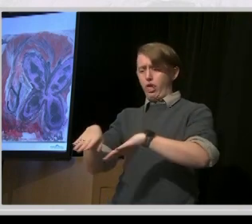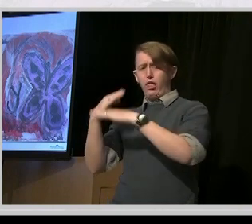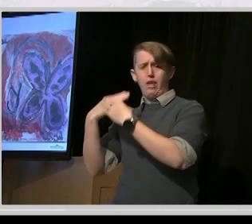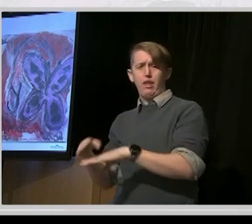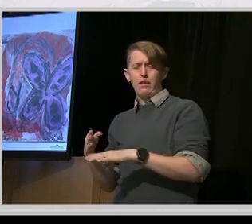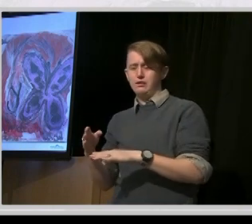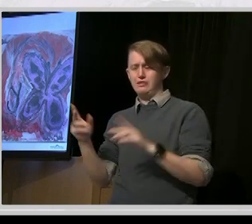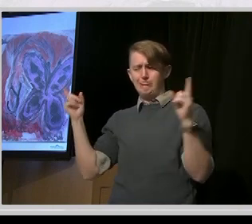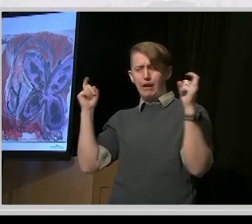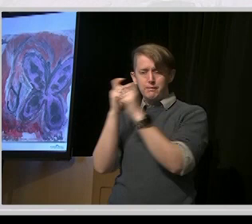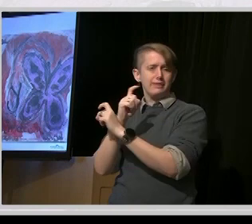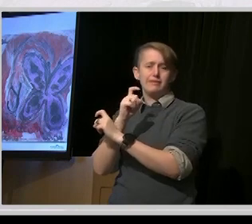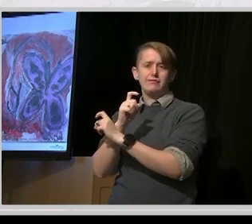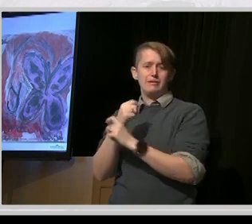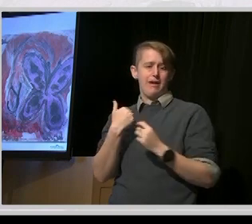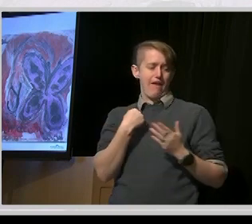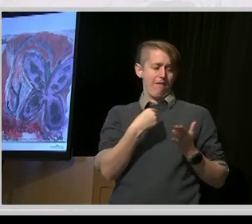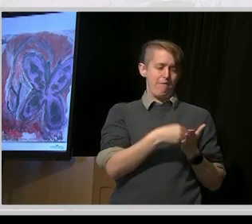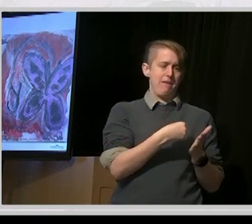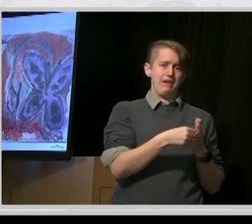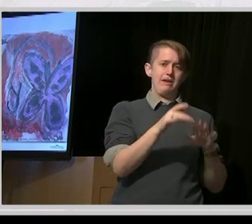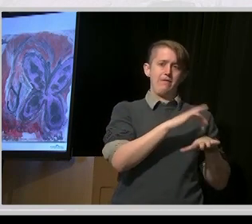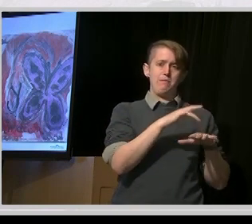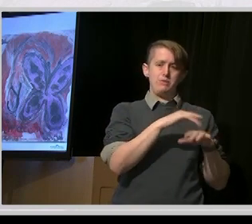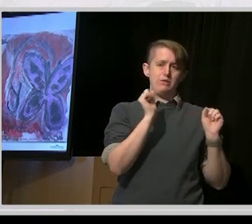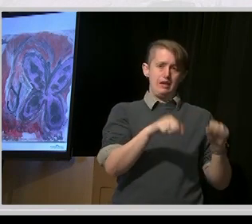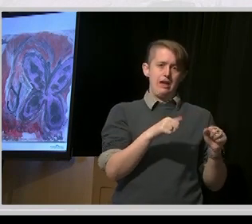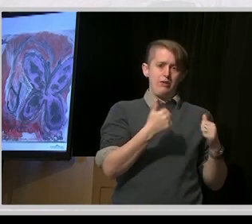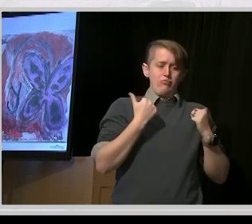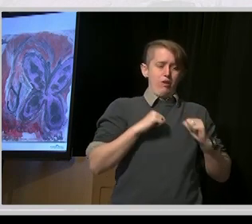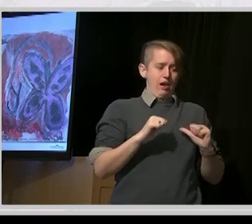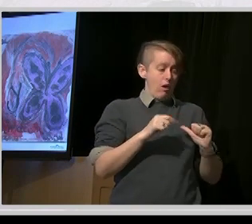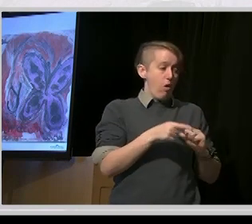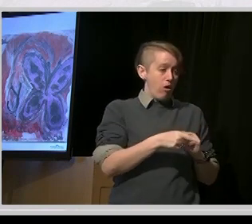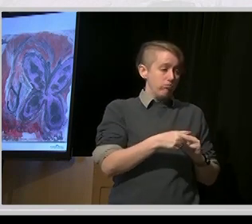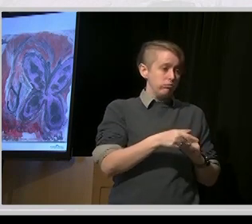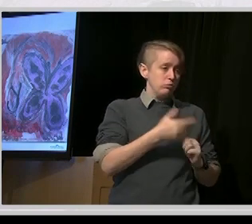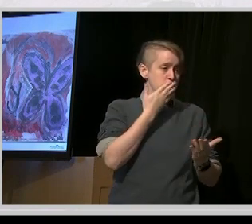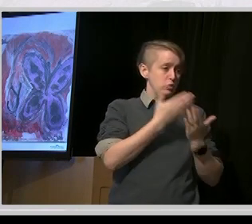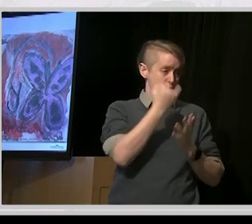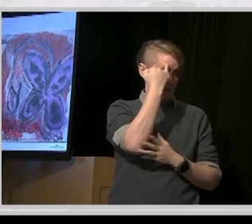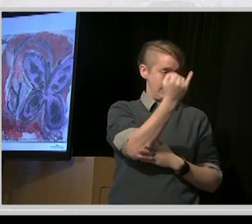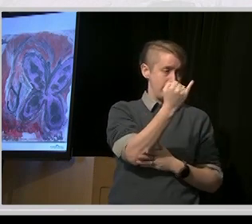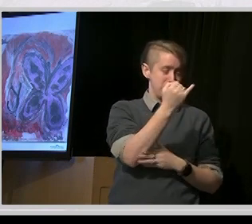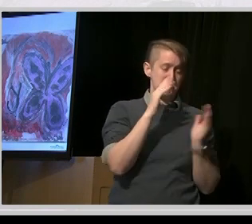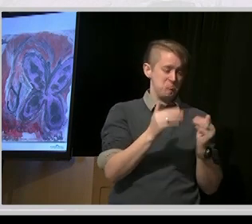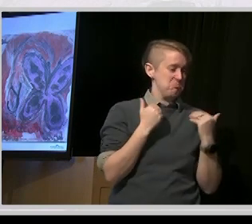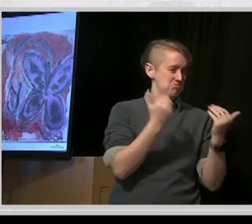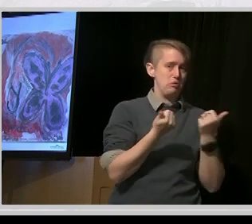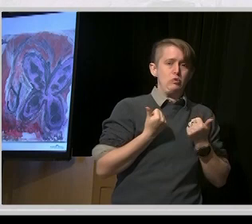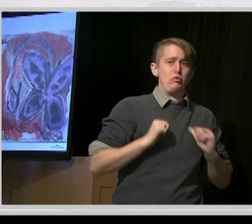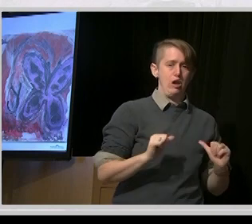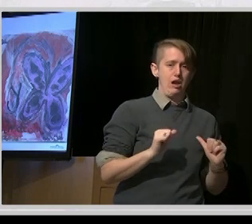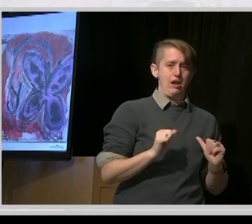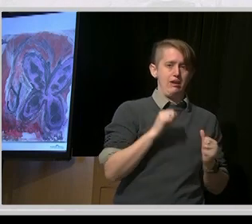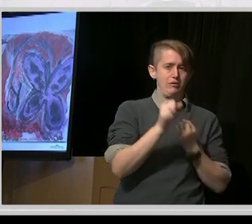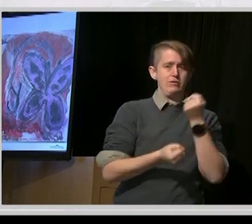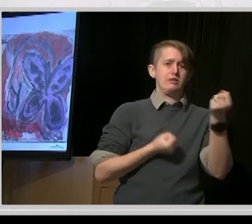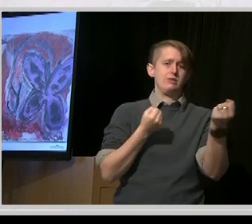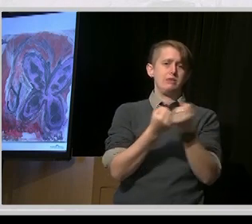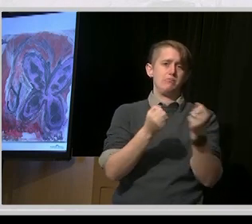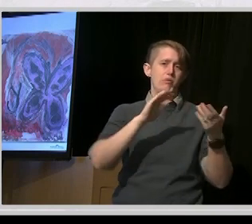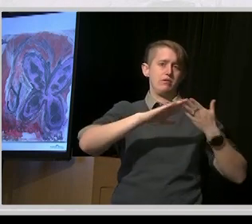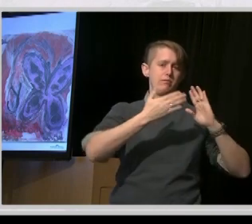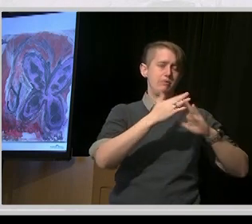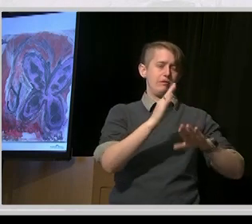do better for our folks in our community. So that's a very broad kind of picture of the hub, but that's what